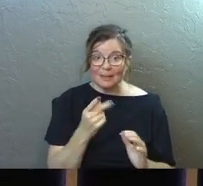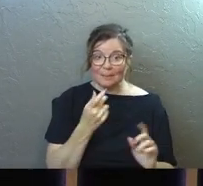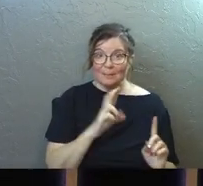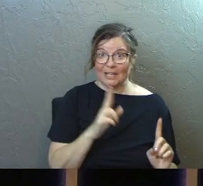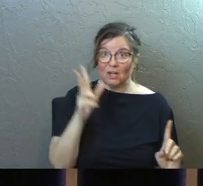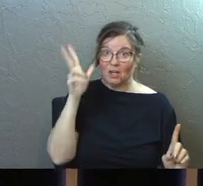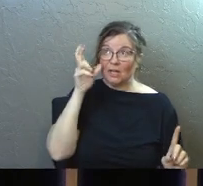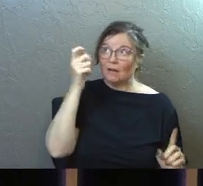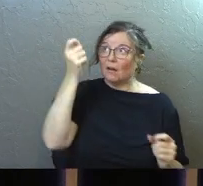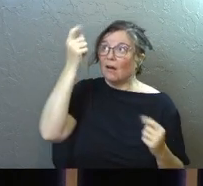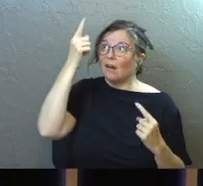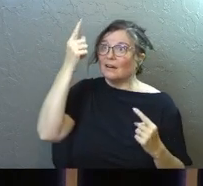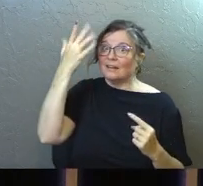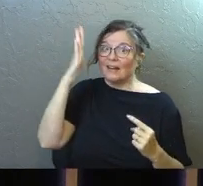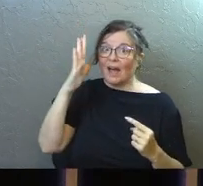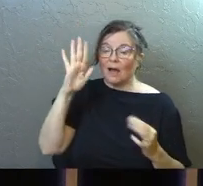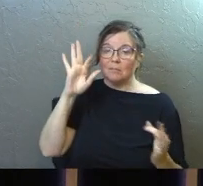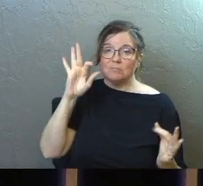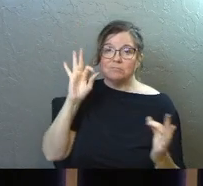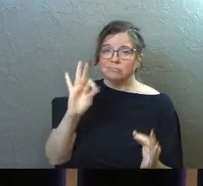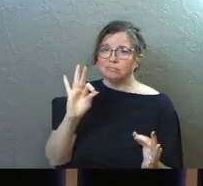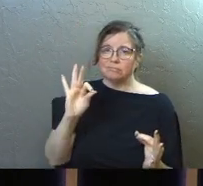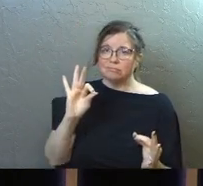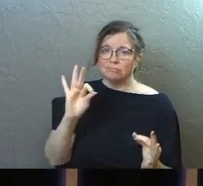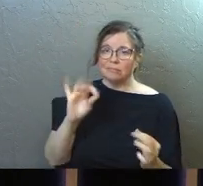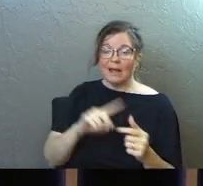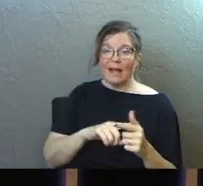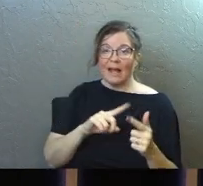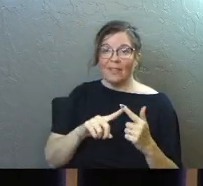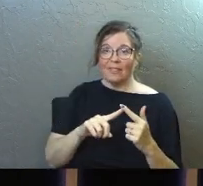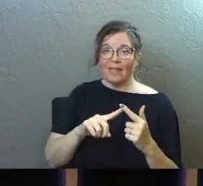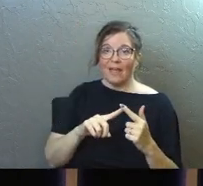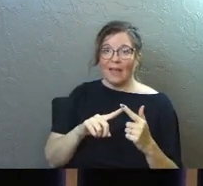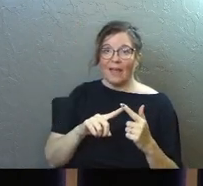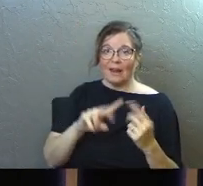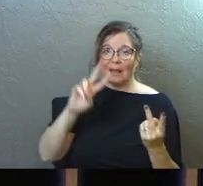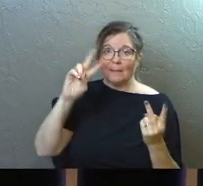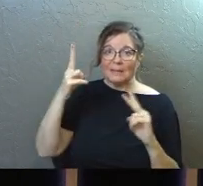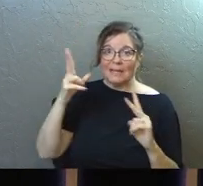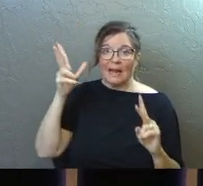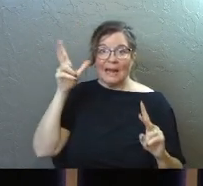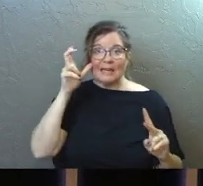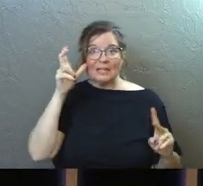Peter hears God perfectly. And then he hears Satan perfectly.